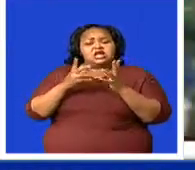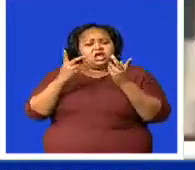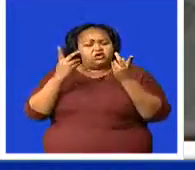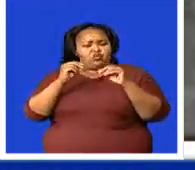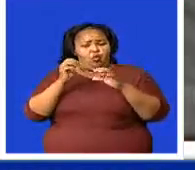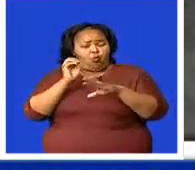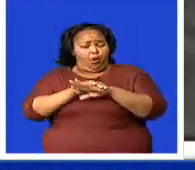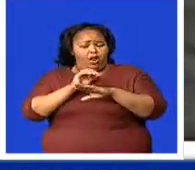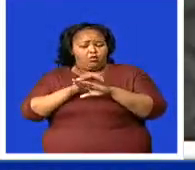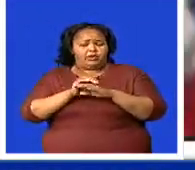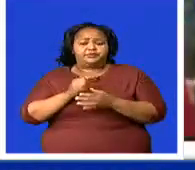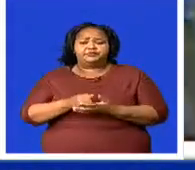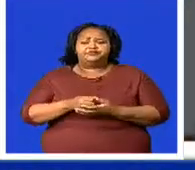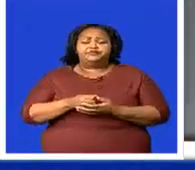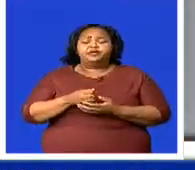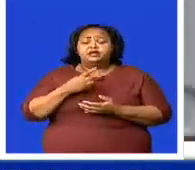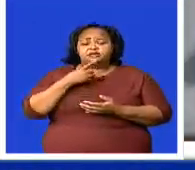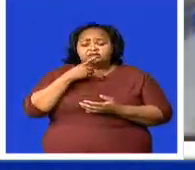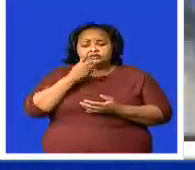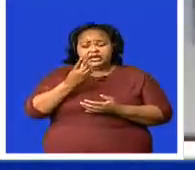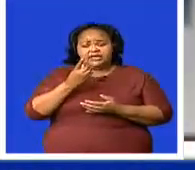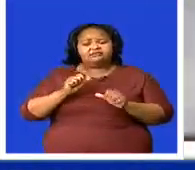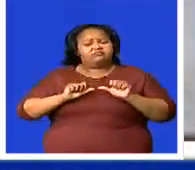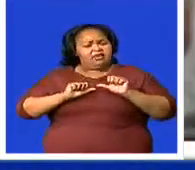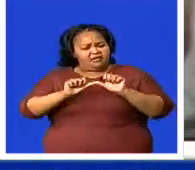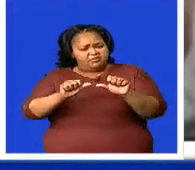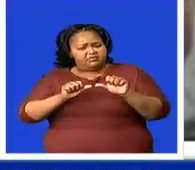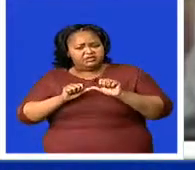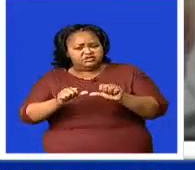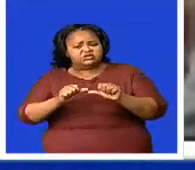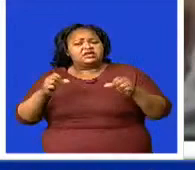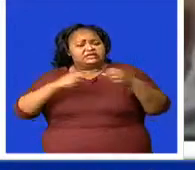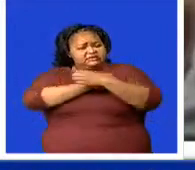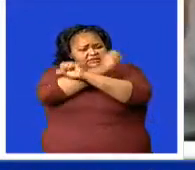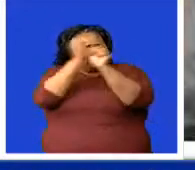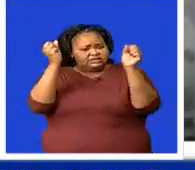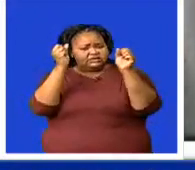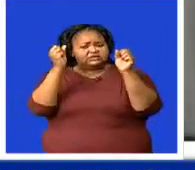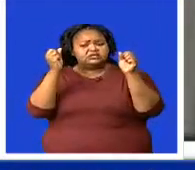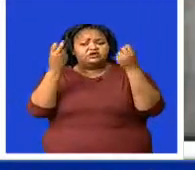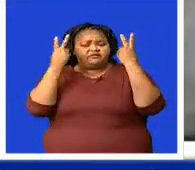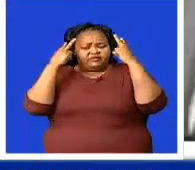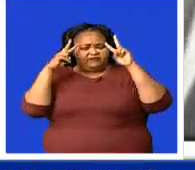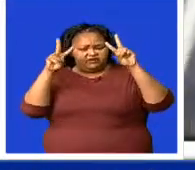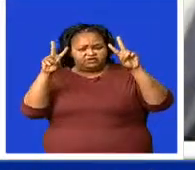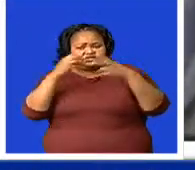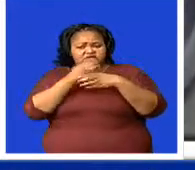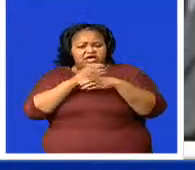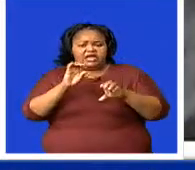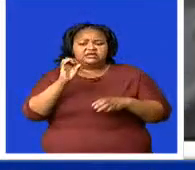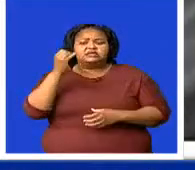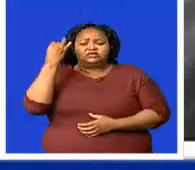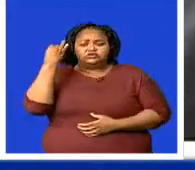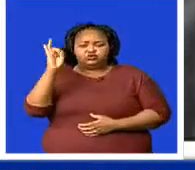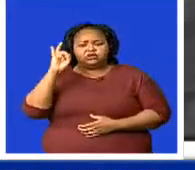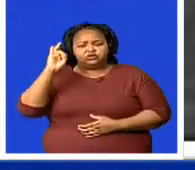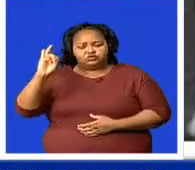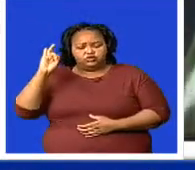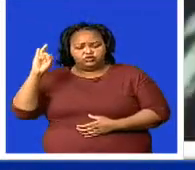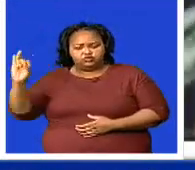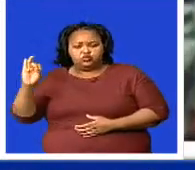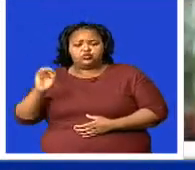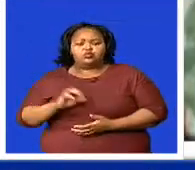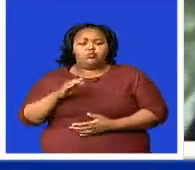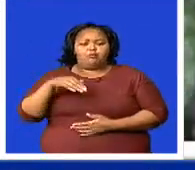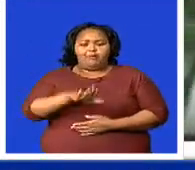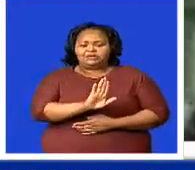It says the Commission is vital for the implementation and success of the country's vision 2022. Reporting for Eswatini TV